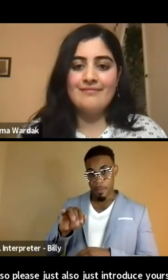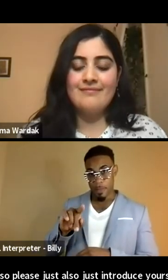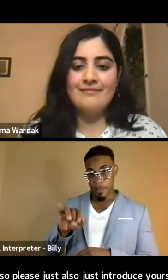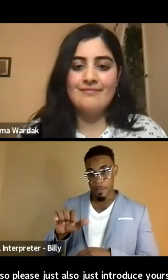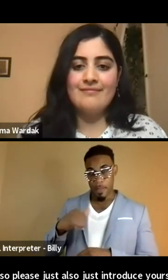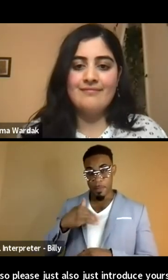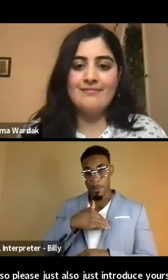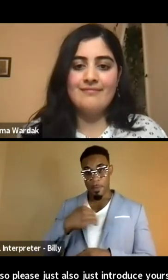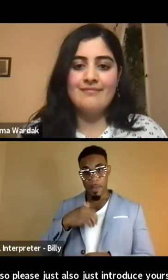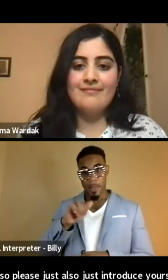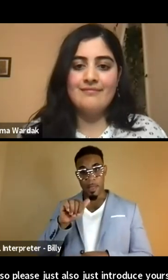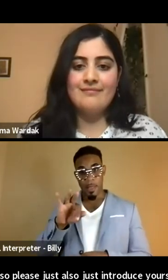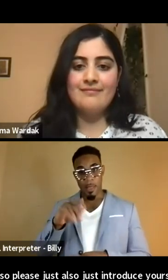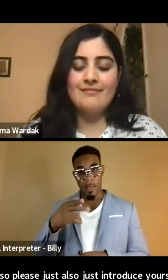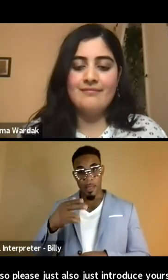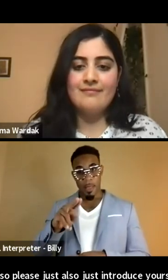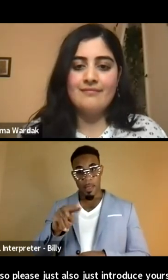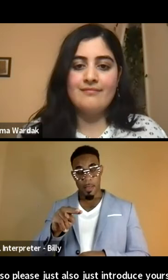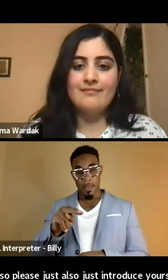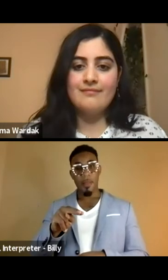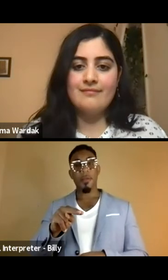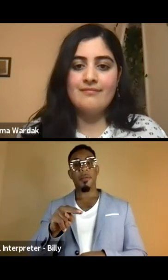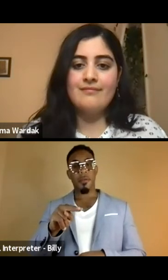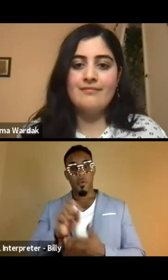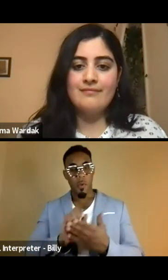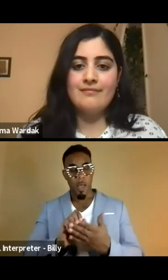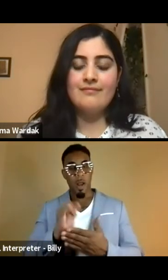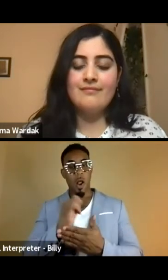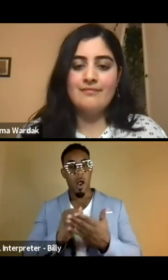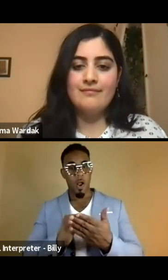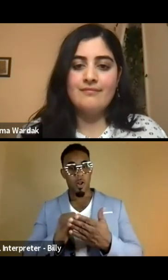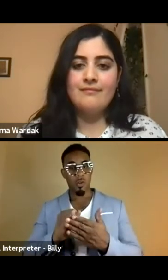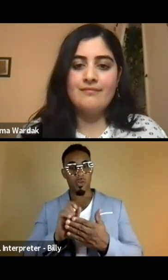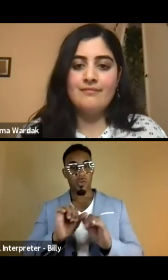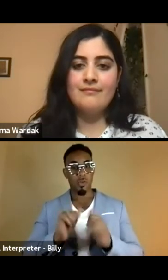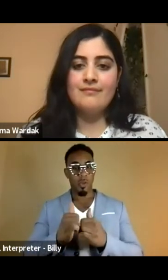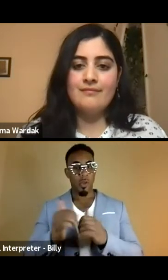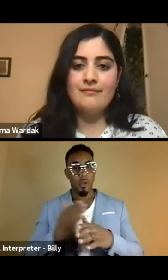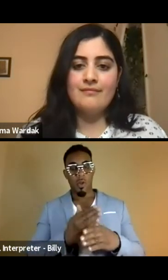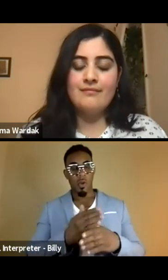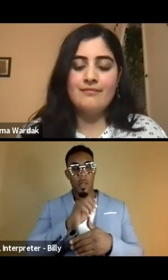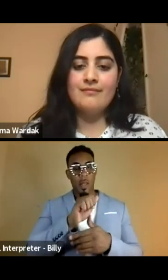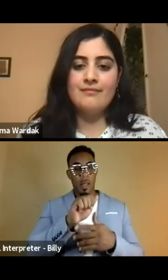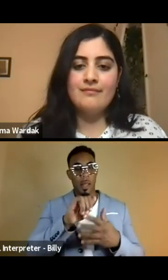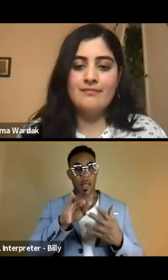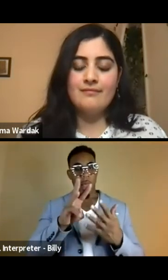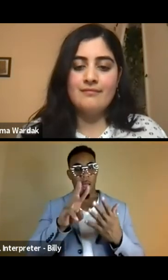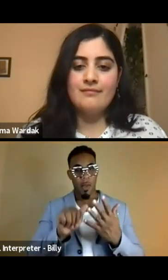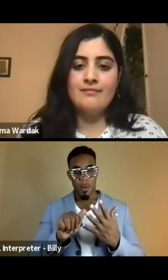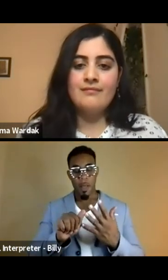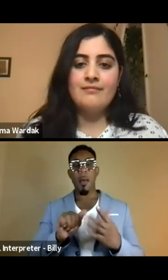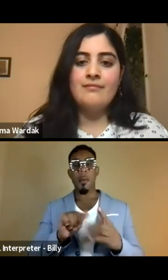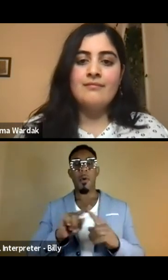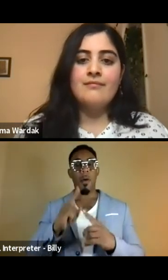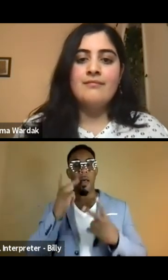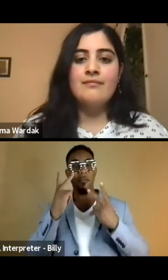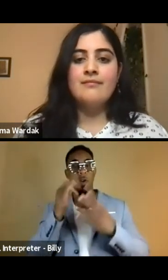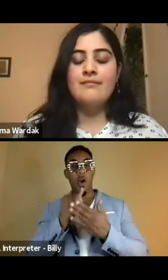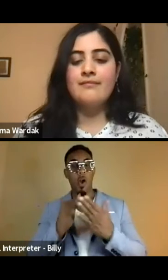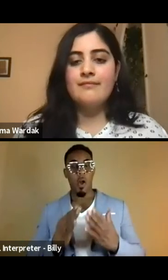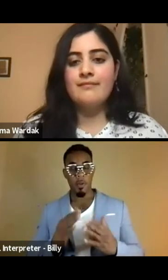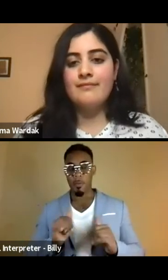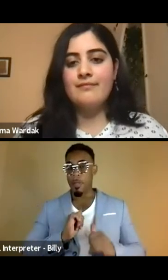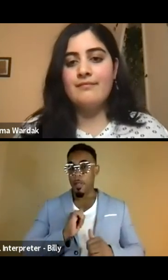the Afghan American Artists and Writers Association, um, also known as AWA. And I'm also a visual artist.